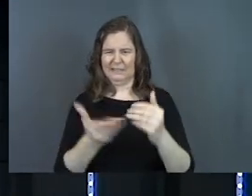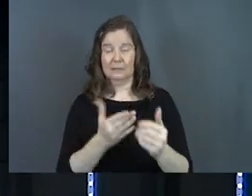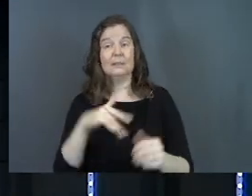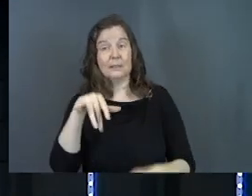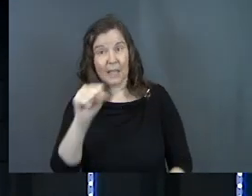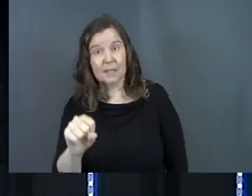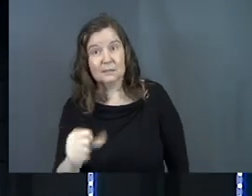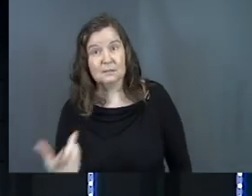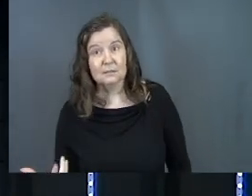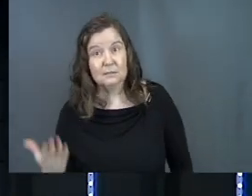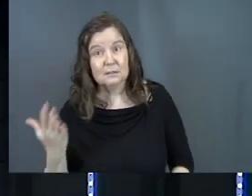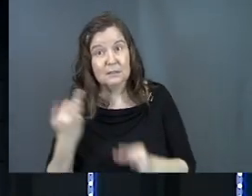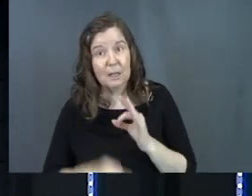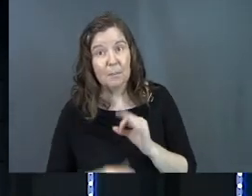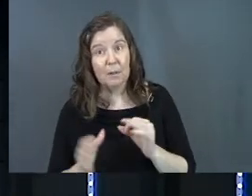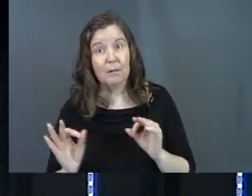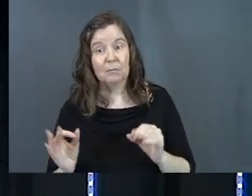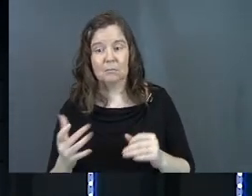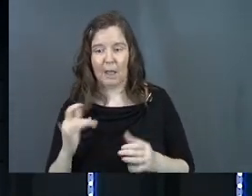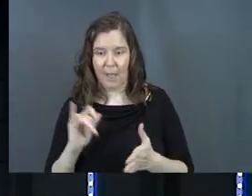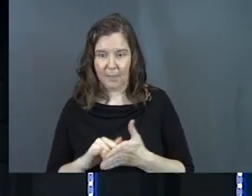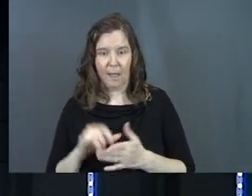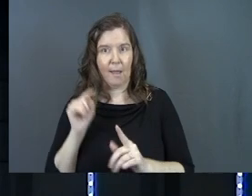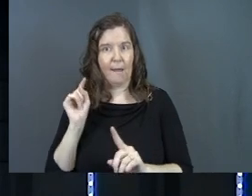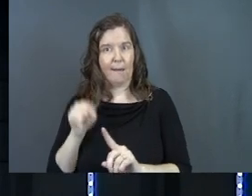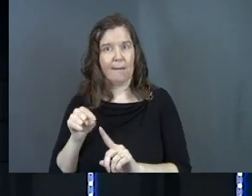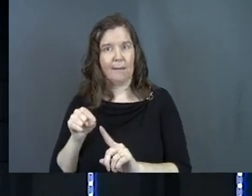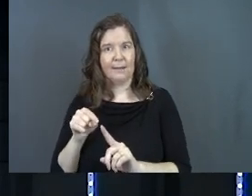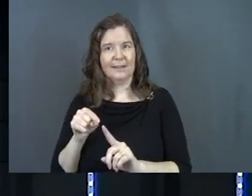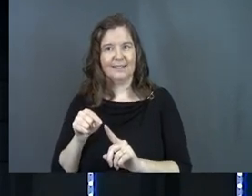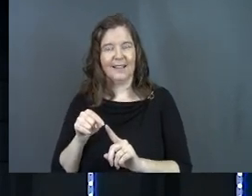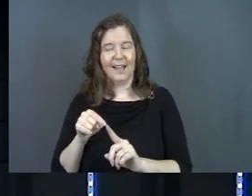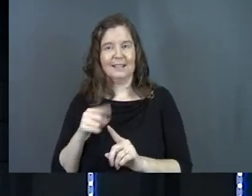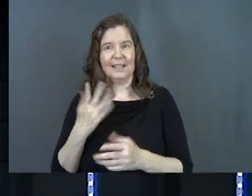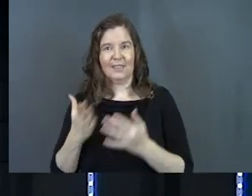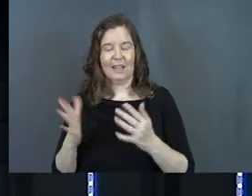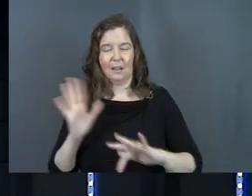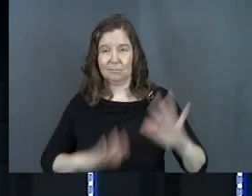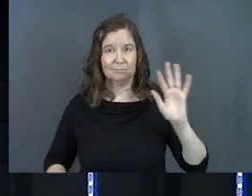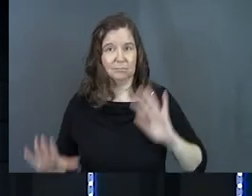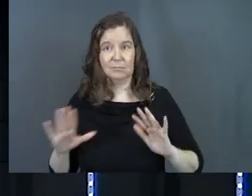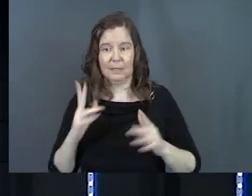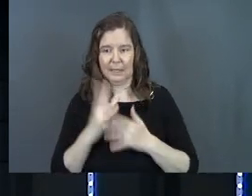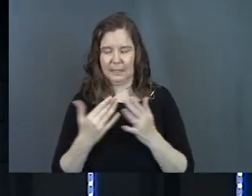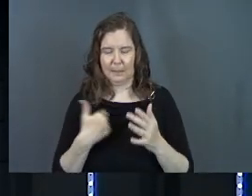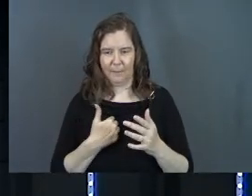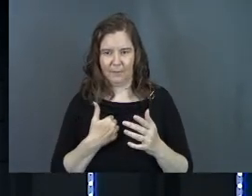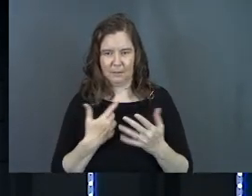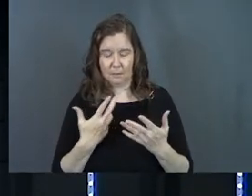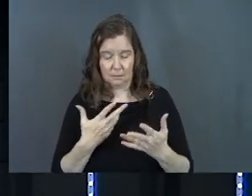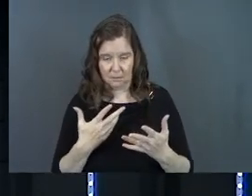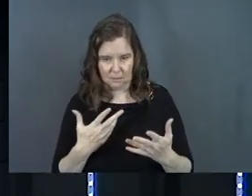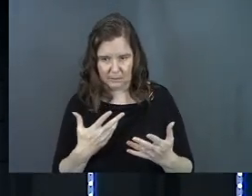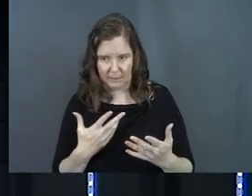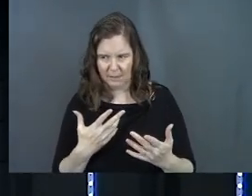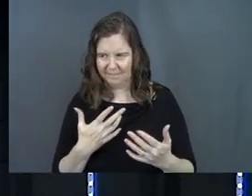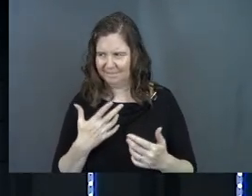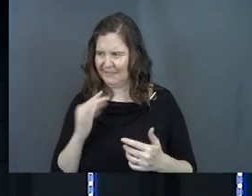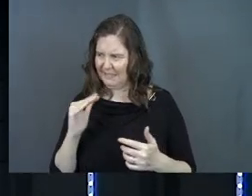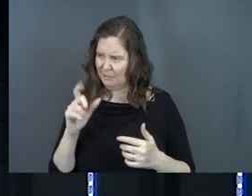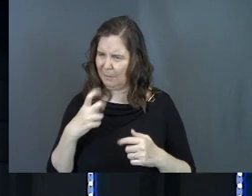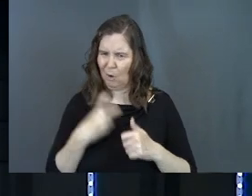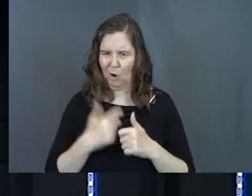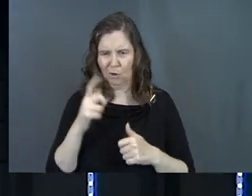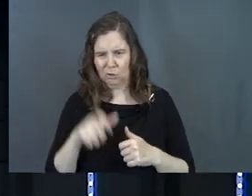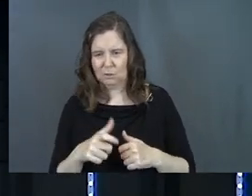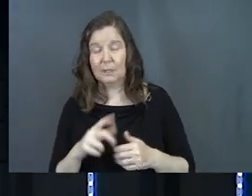easy. Yes, it is. And that's the, that's the stumbling block of the gospel that some of us stumble on. It's